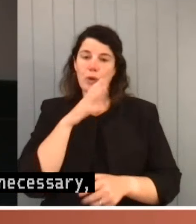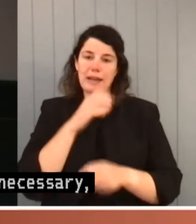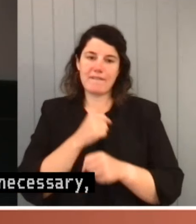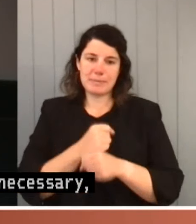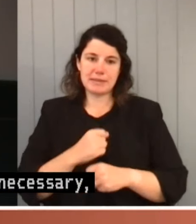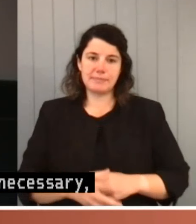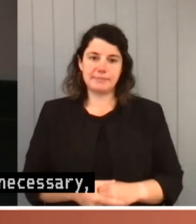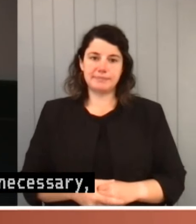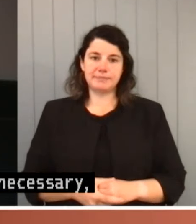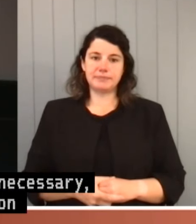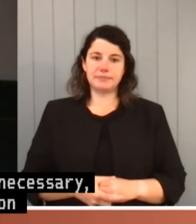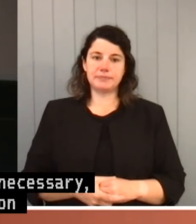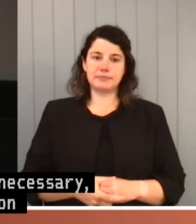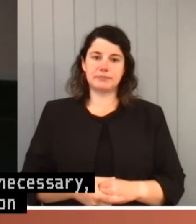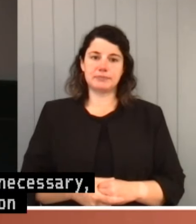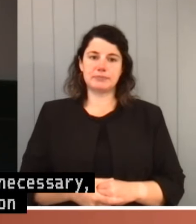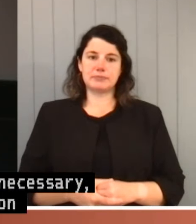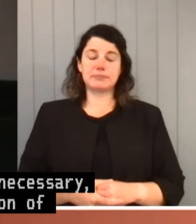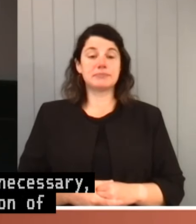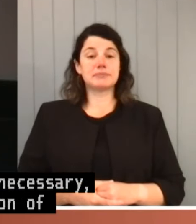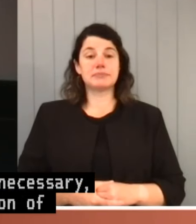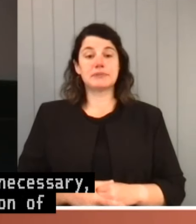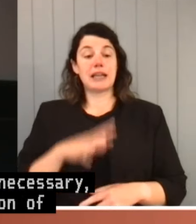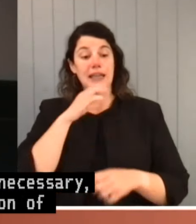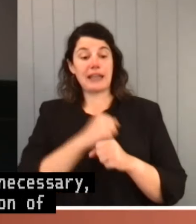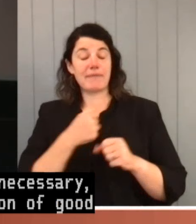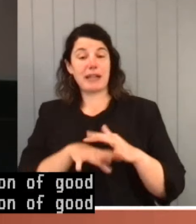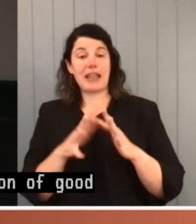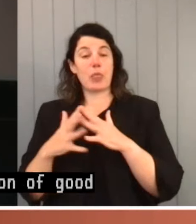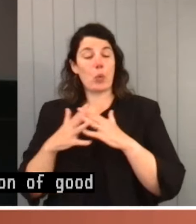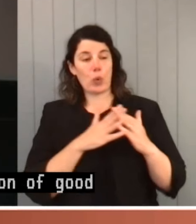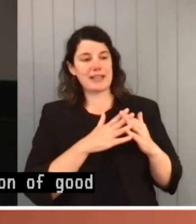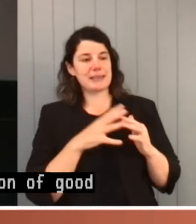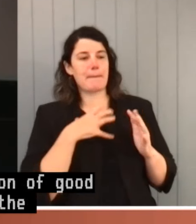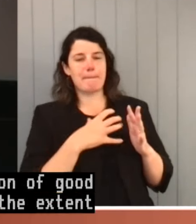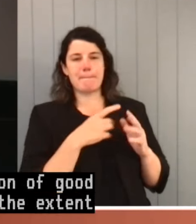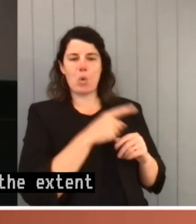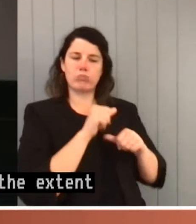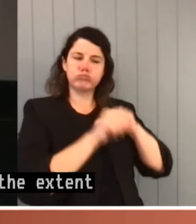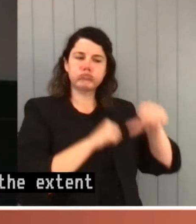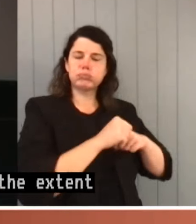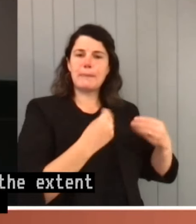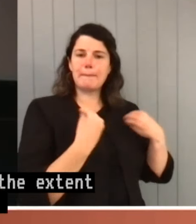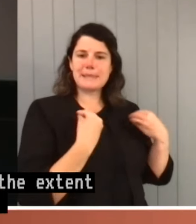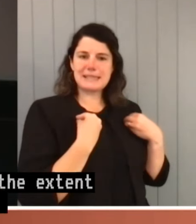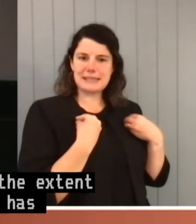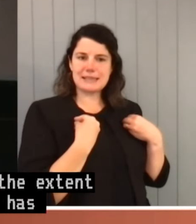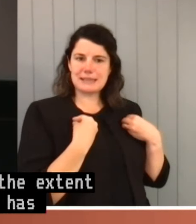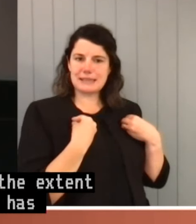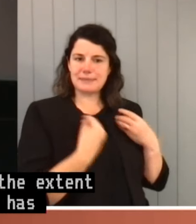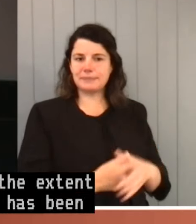Observing, to the extent that government in the West has been a more civilised business, presumably than other places,